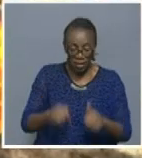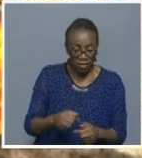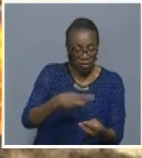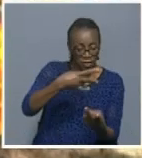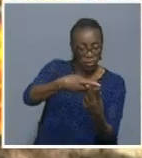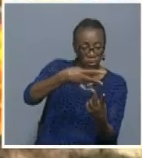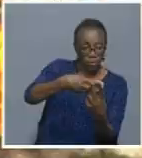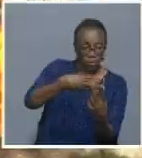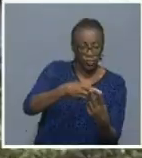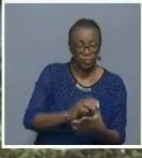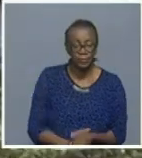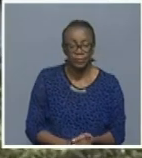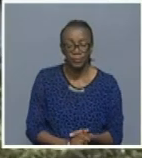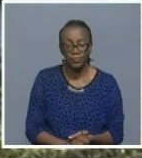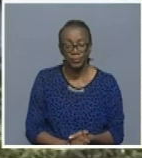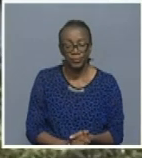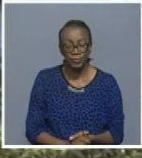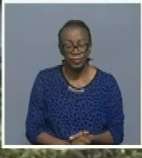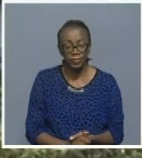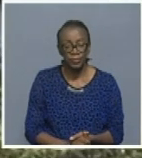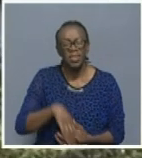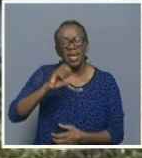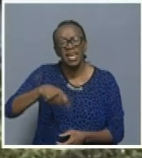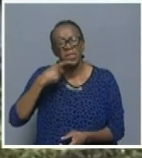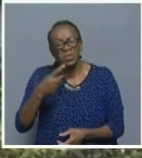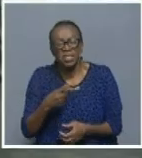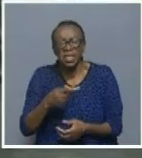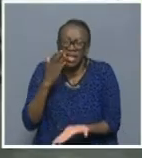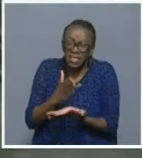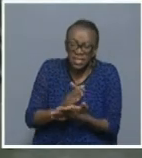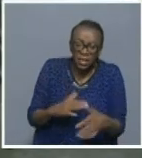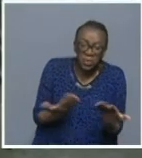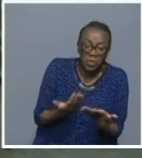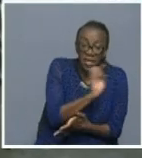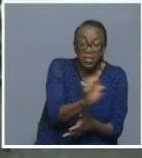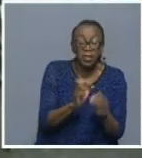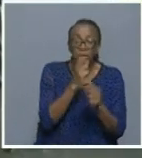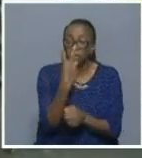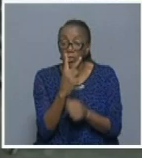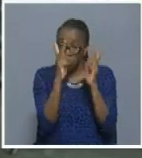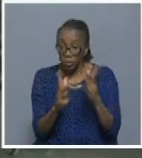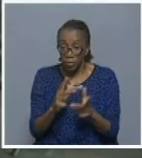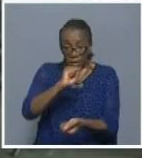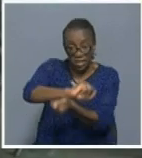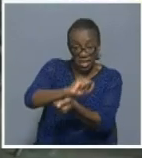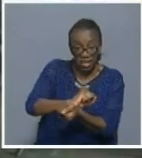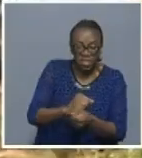Commissioner, are you able to say where exactly they are being kept and if they are actually under quarantine?